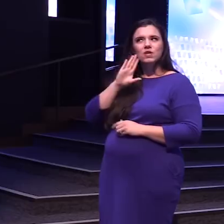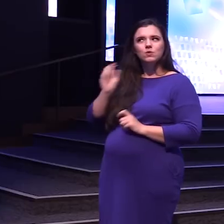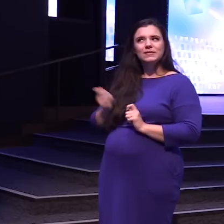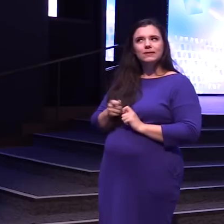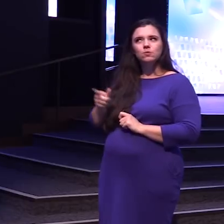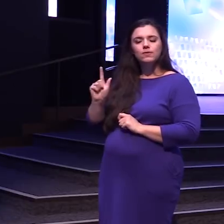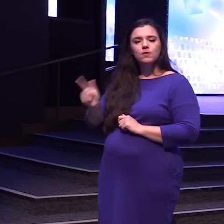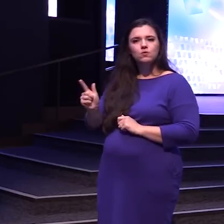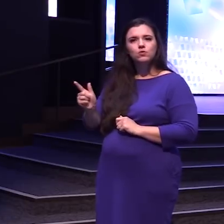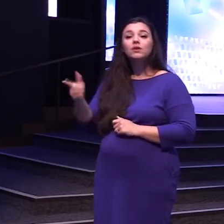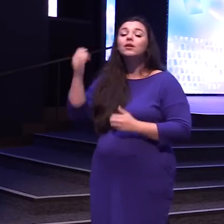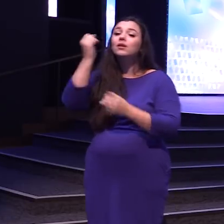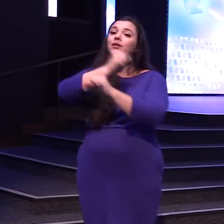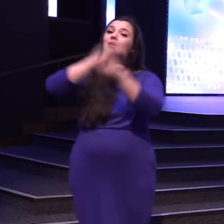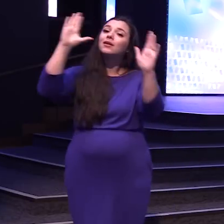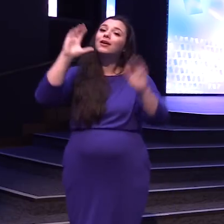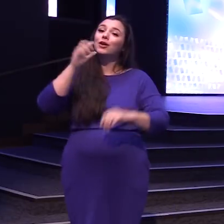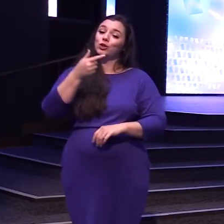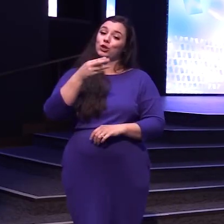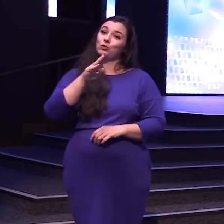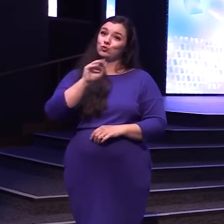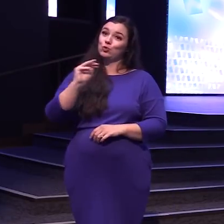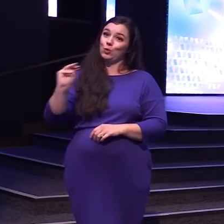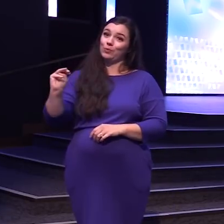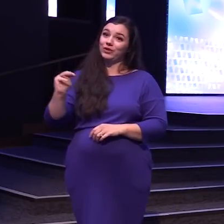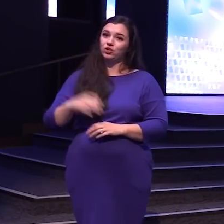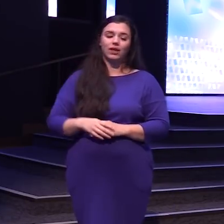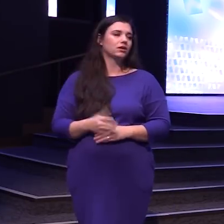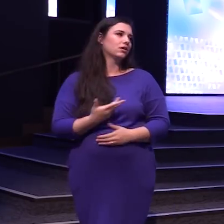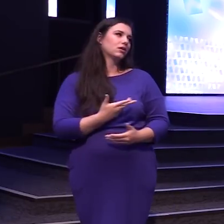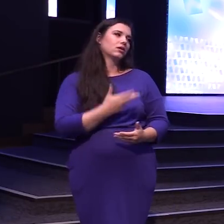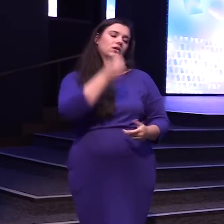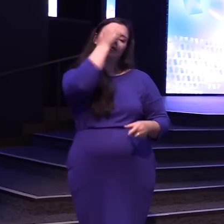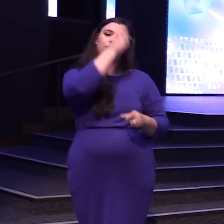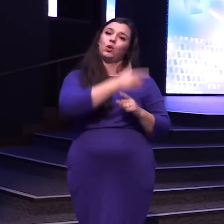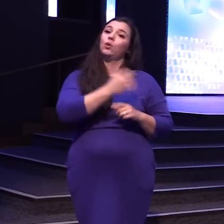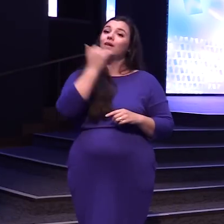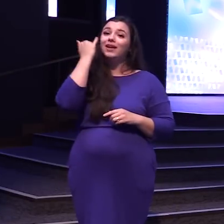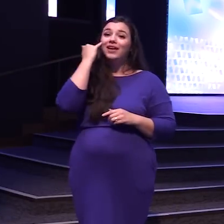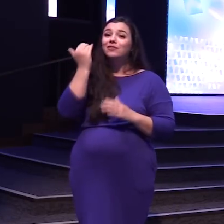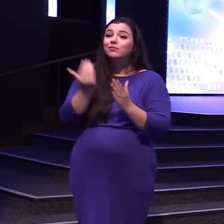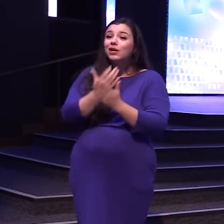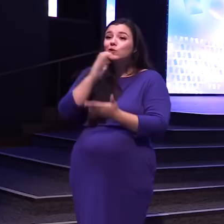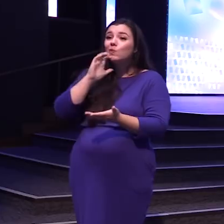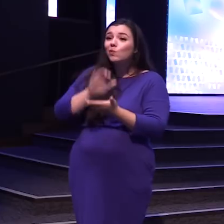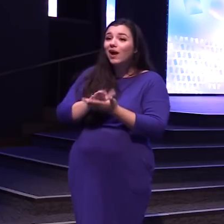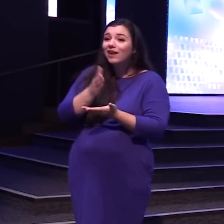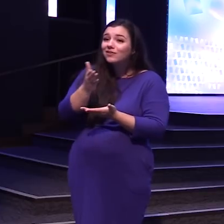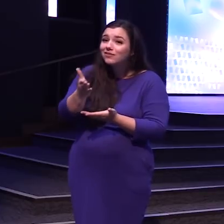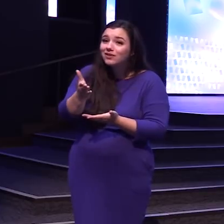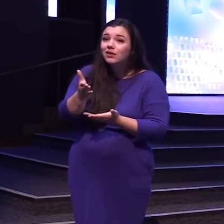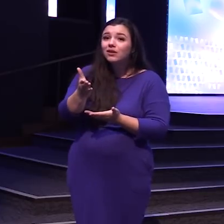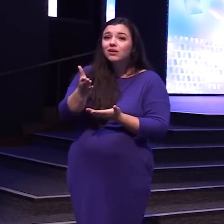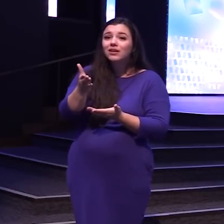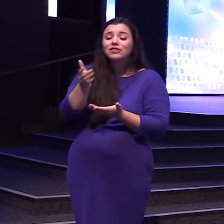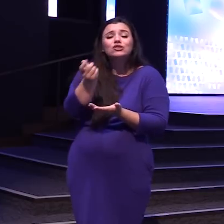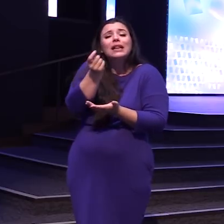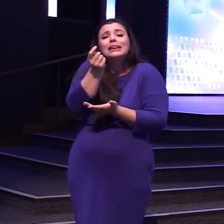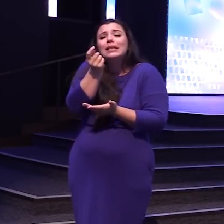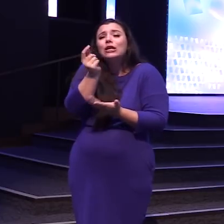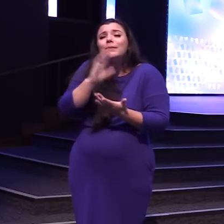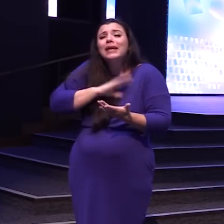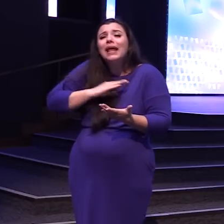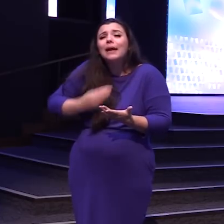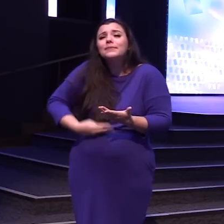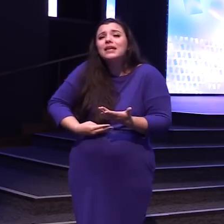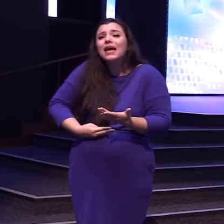Now picture being the groom You know You're like Bro If my brand new wife Is at all upset